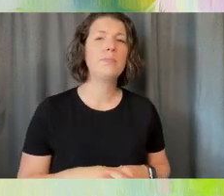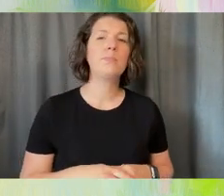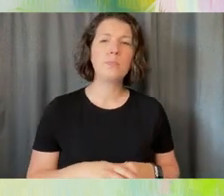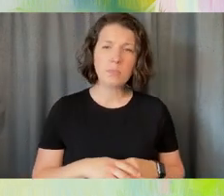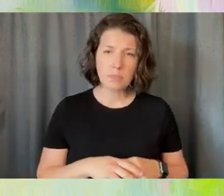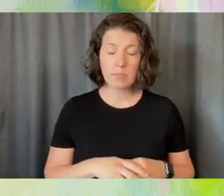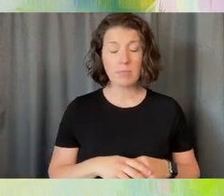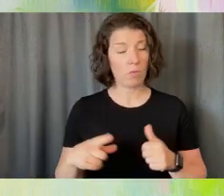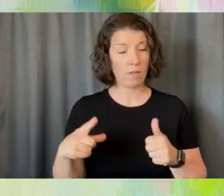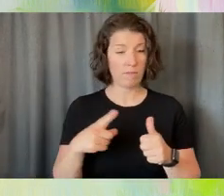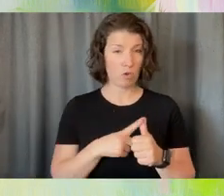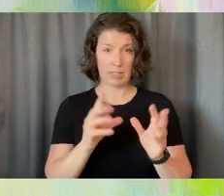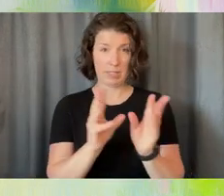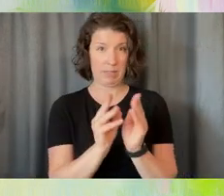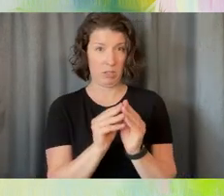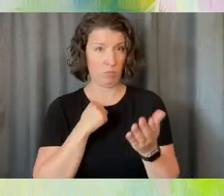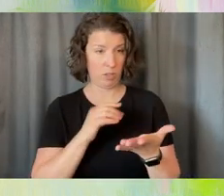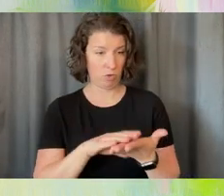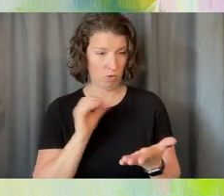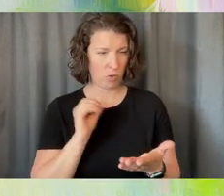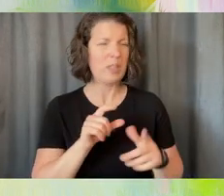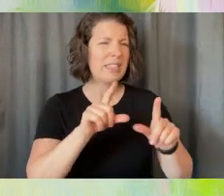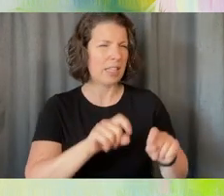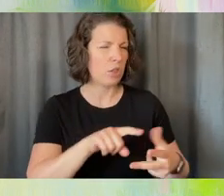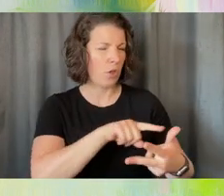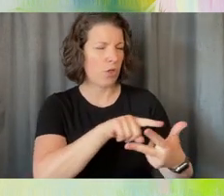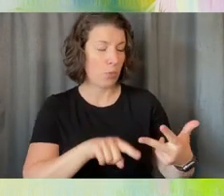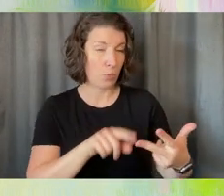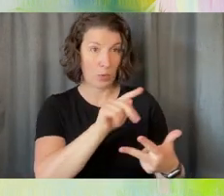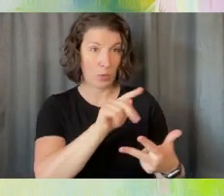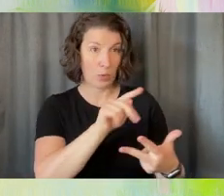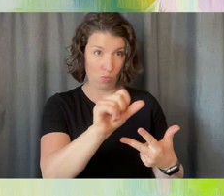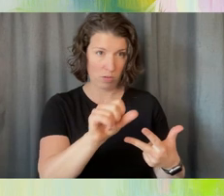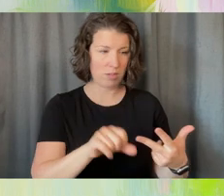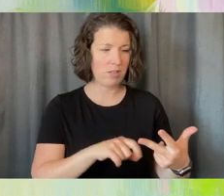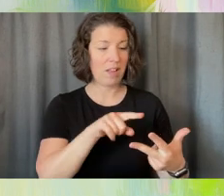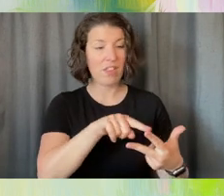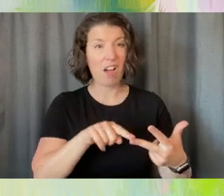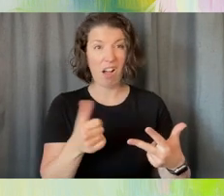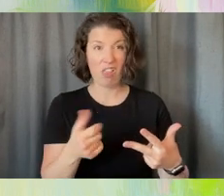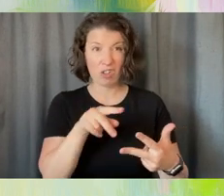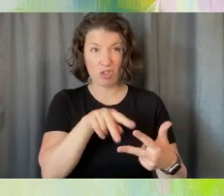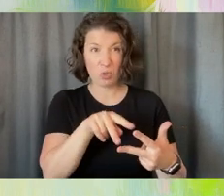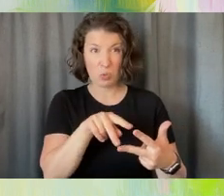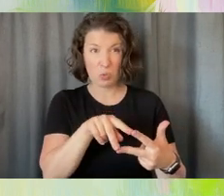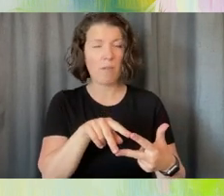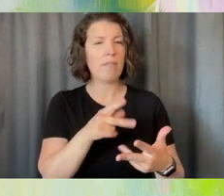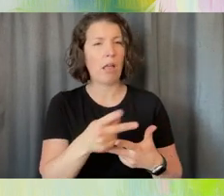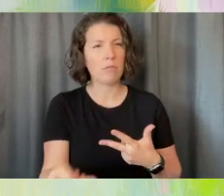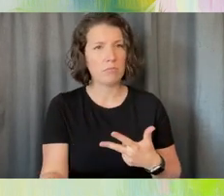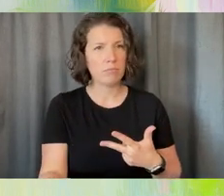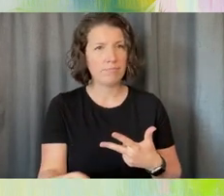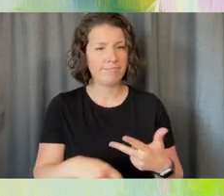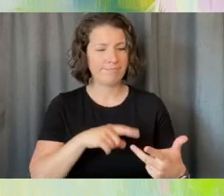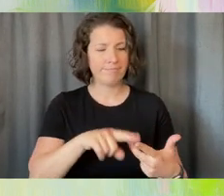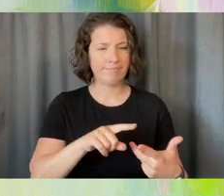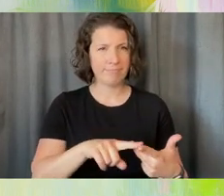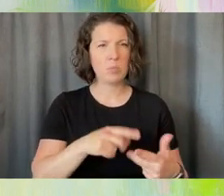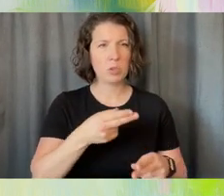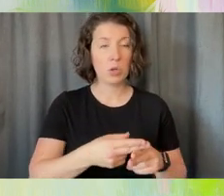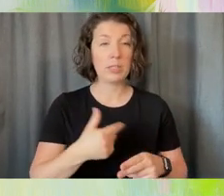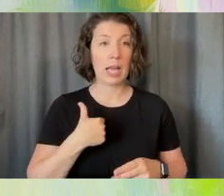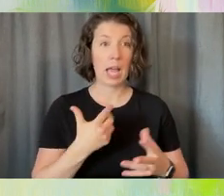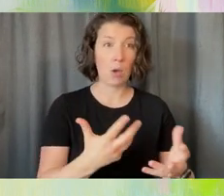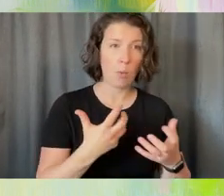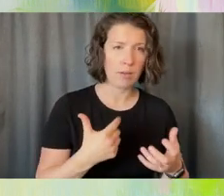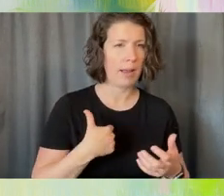first meeting, we tested three tools and the other two failed. And one of the other prompts was called, I want, I don't want. And